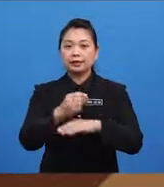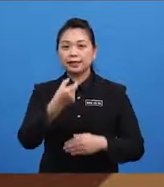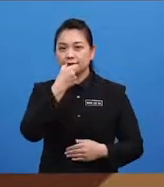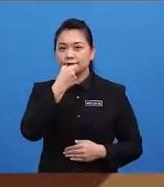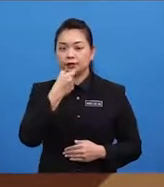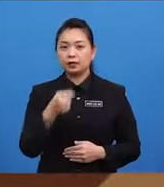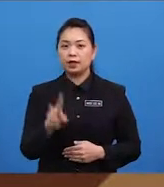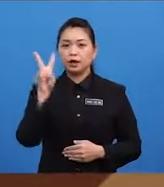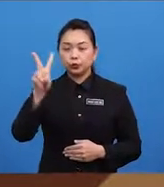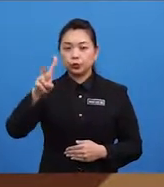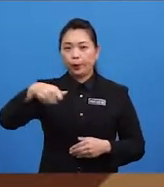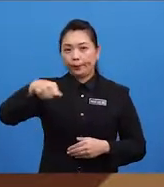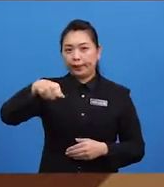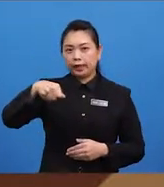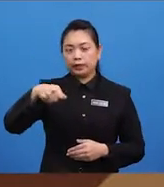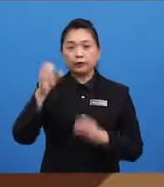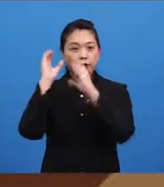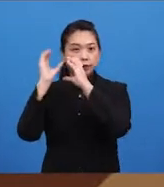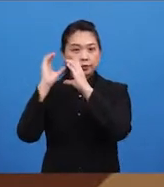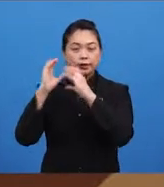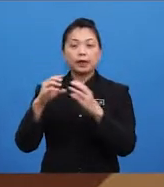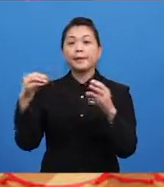two packets of coconut bun?